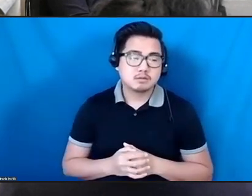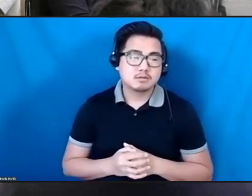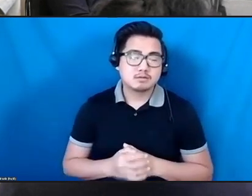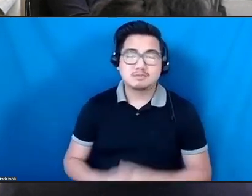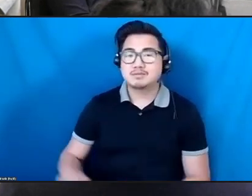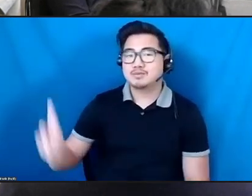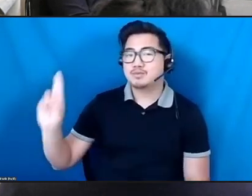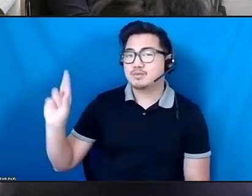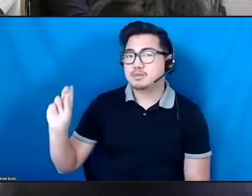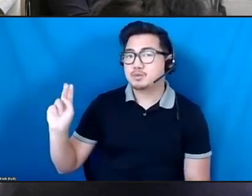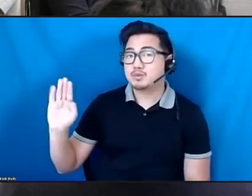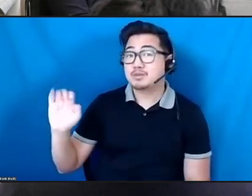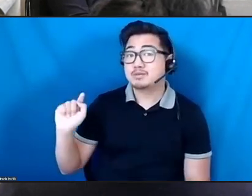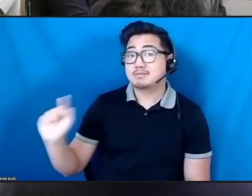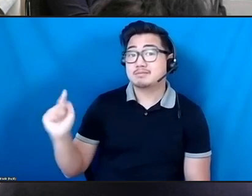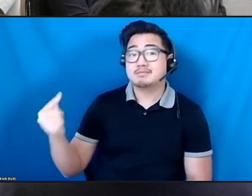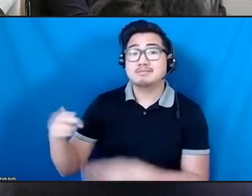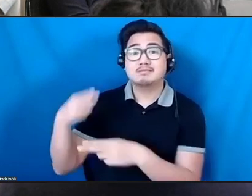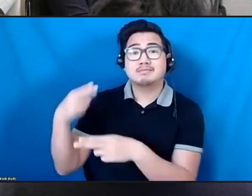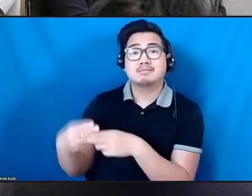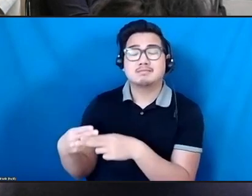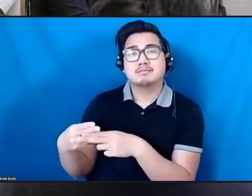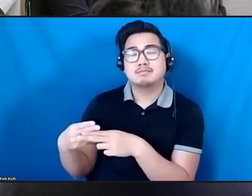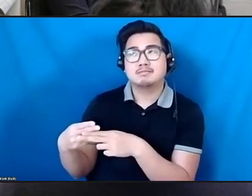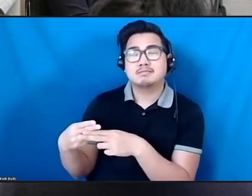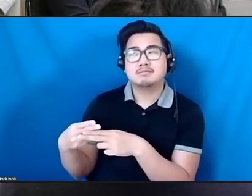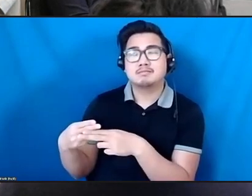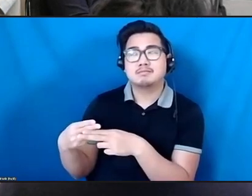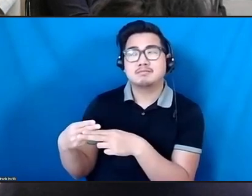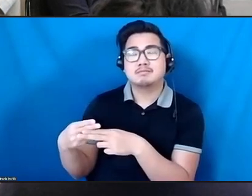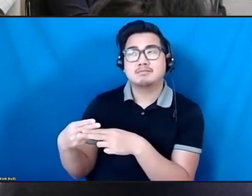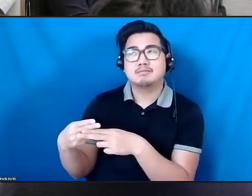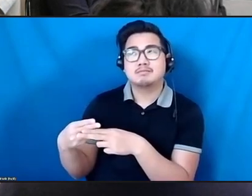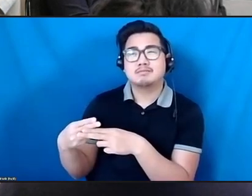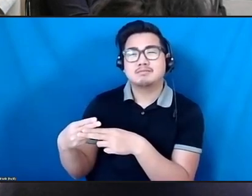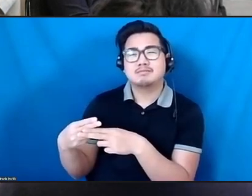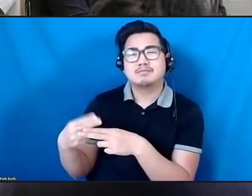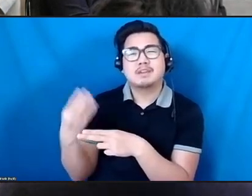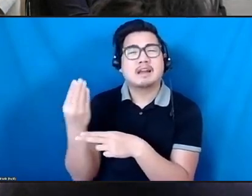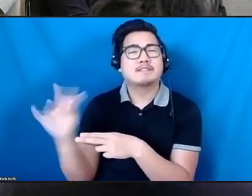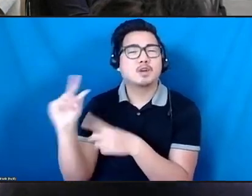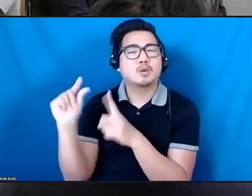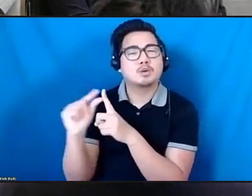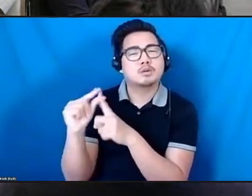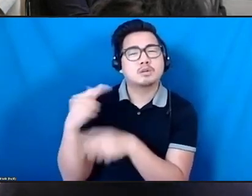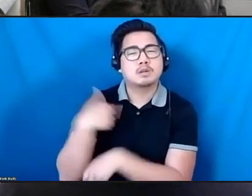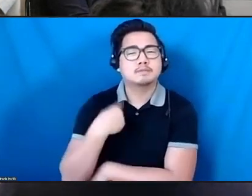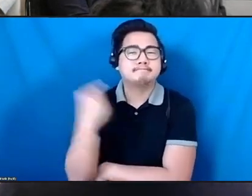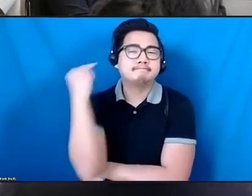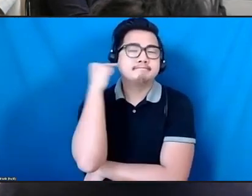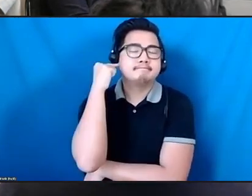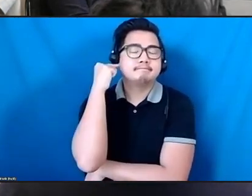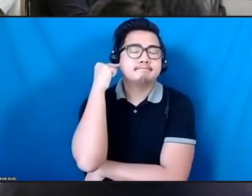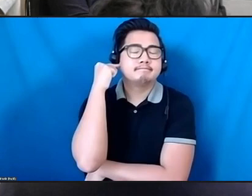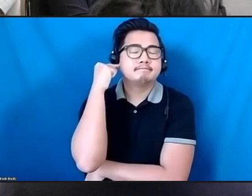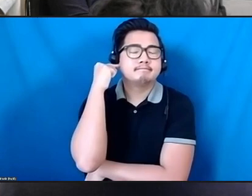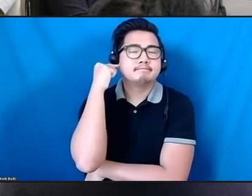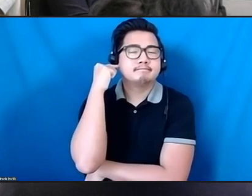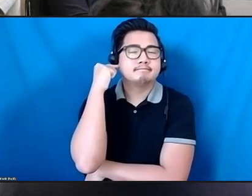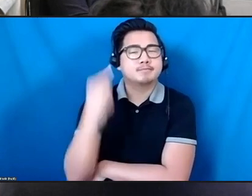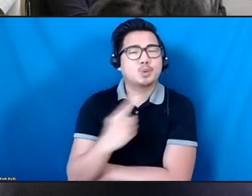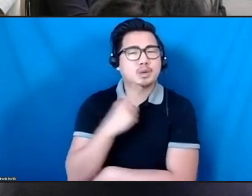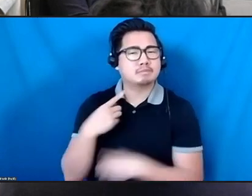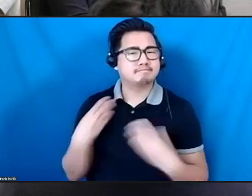a couple of words that inspired me to think about flexibility.